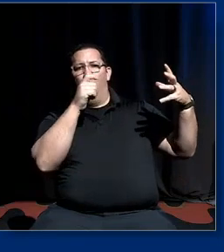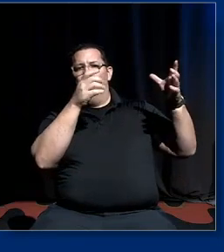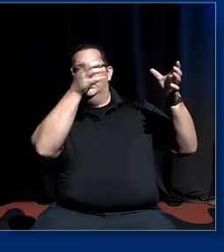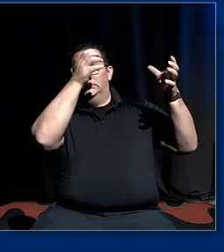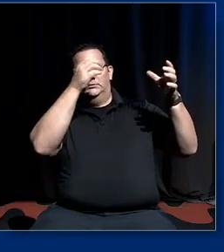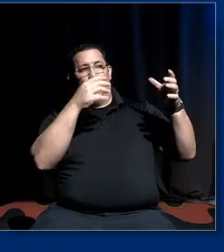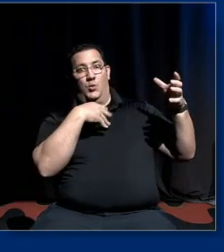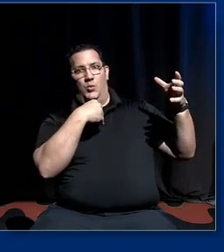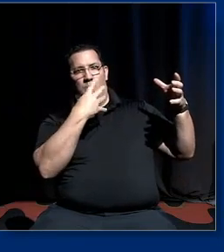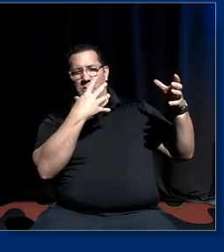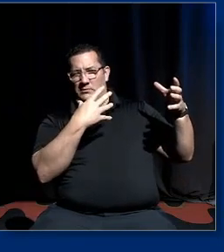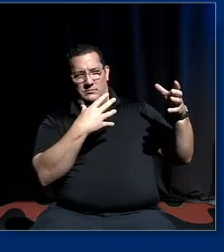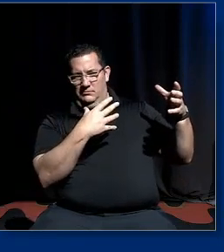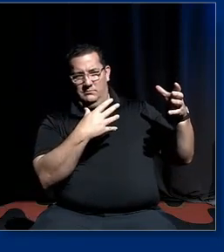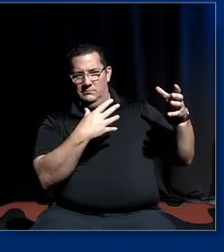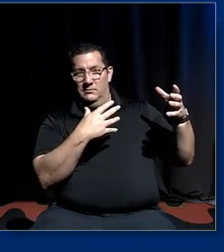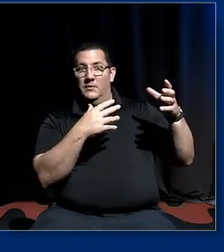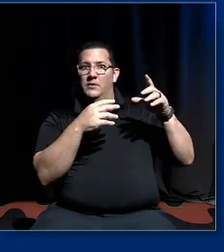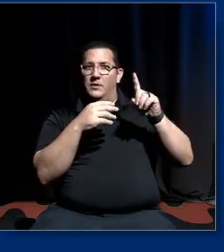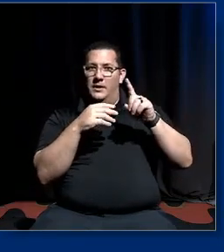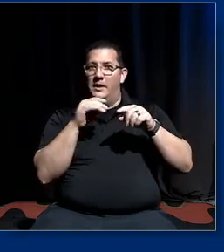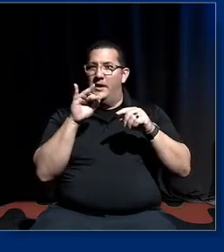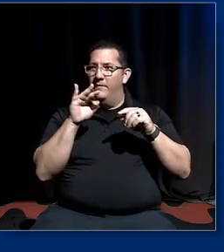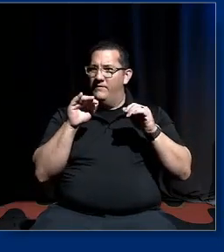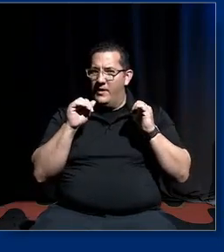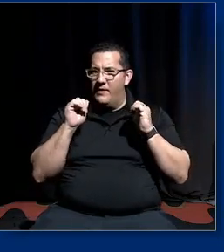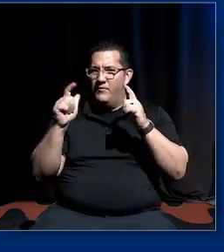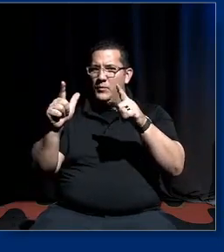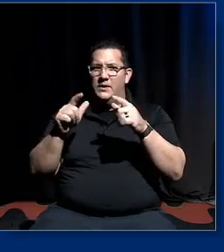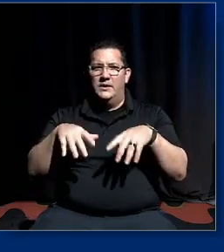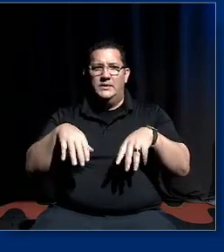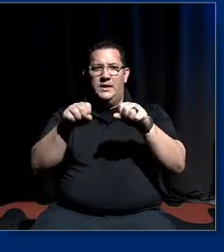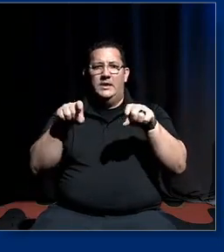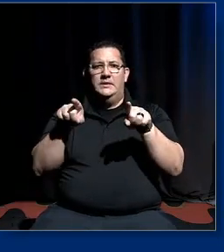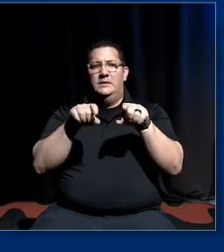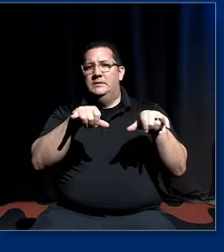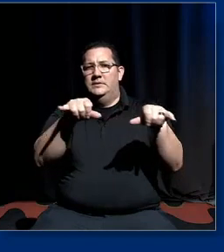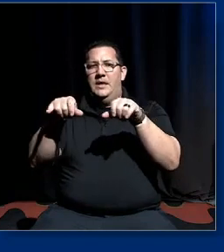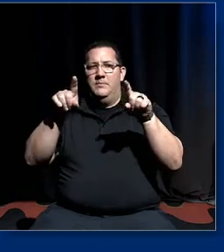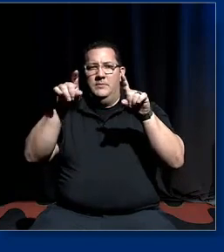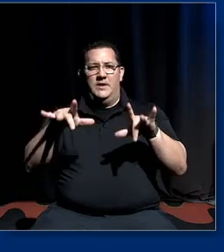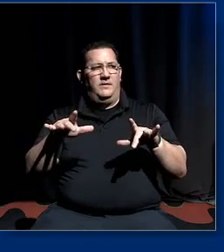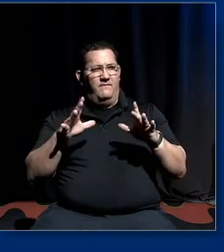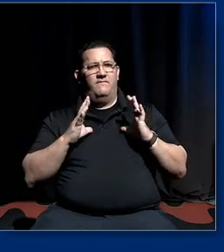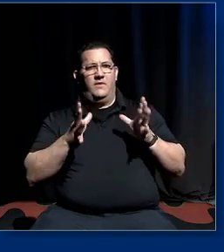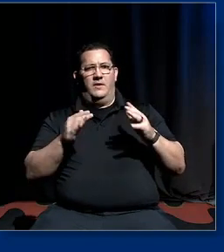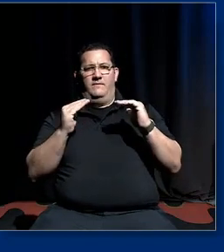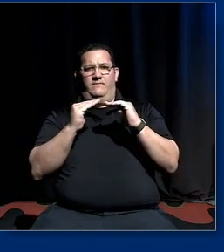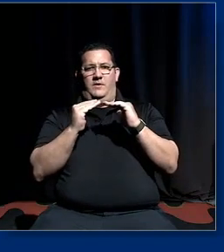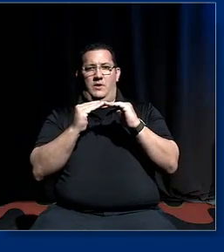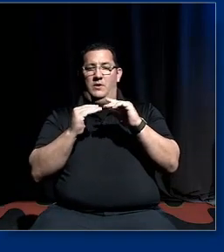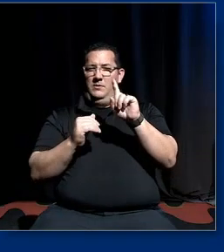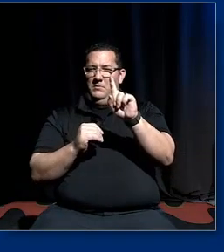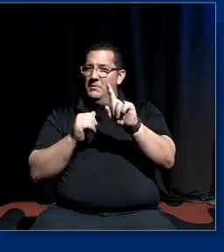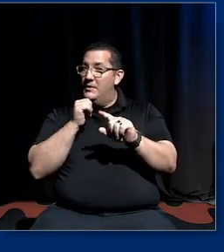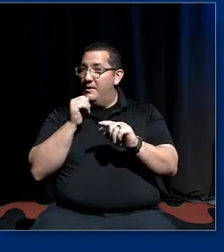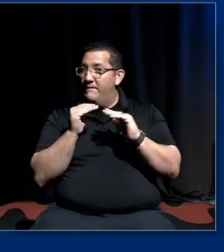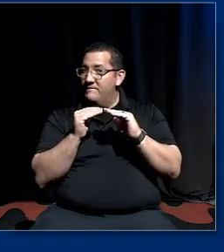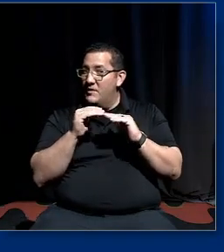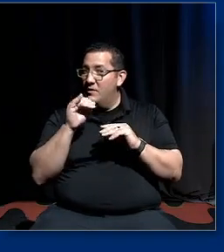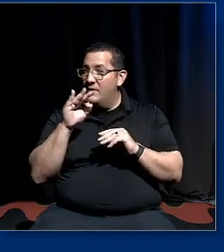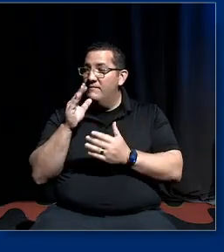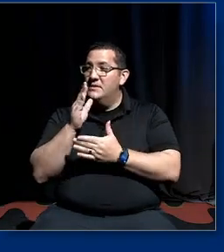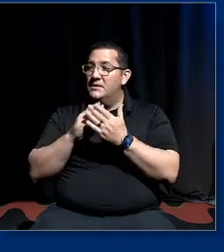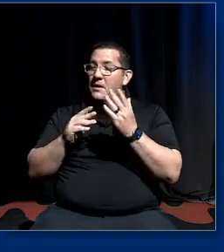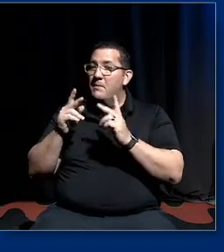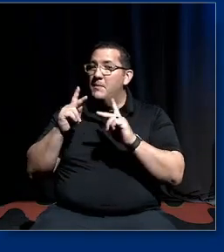if everybody has to take the same test that's fair we all took the same test um but it's not fair if some people